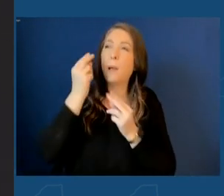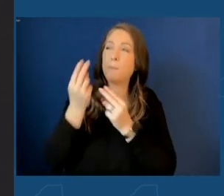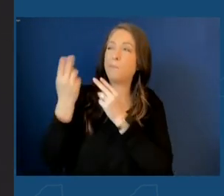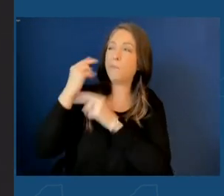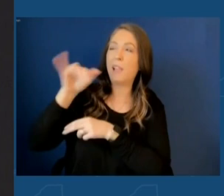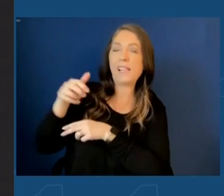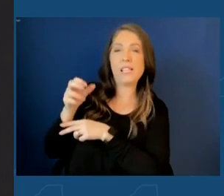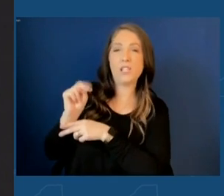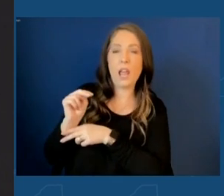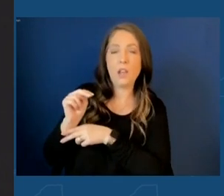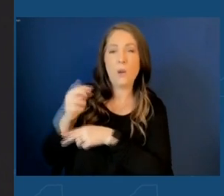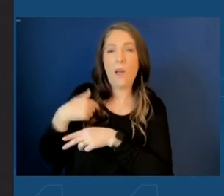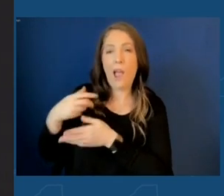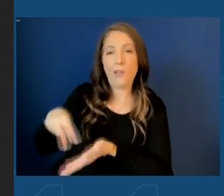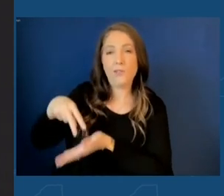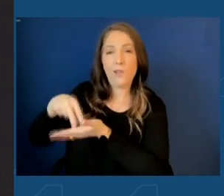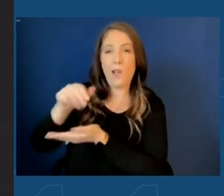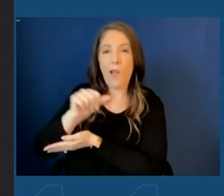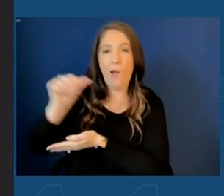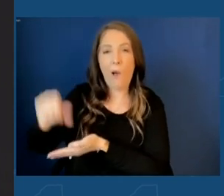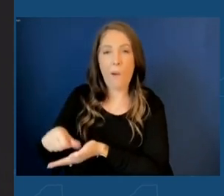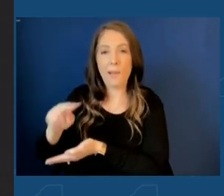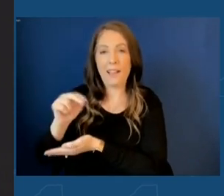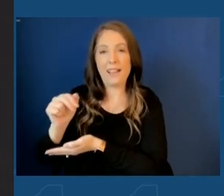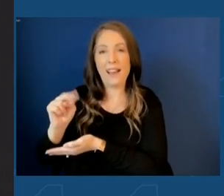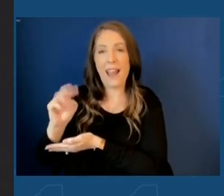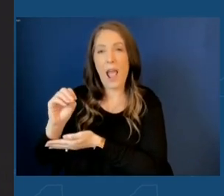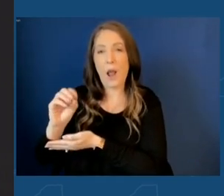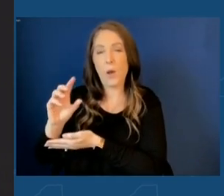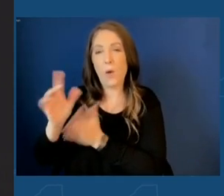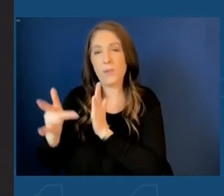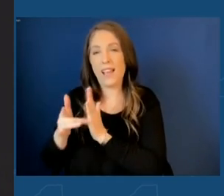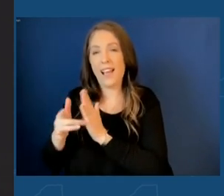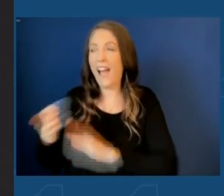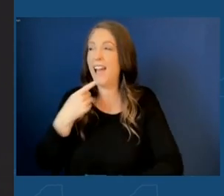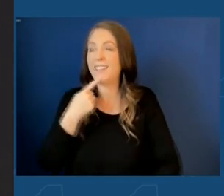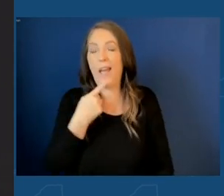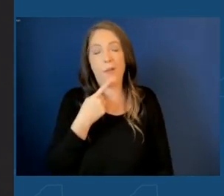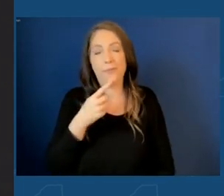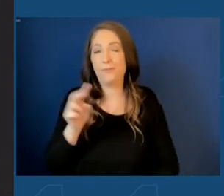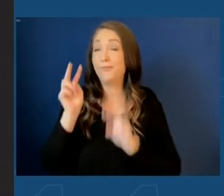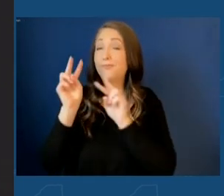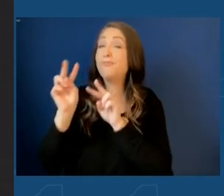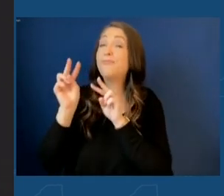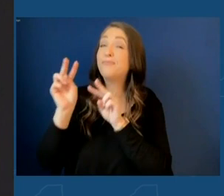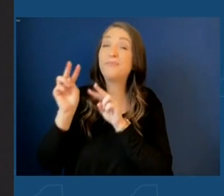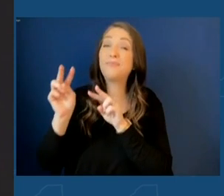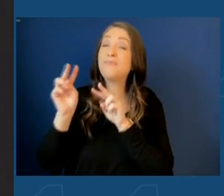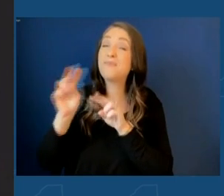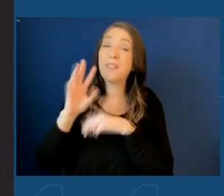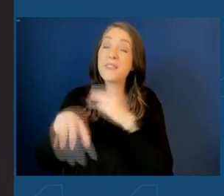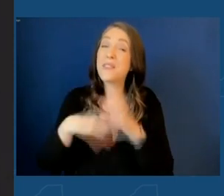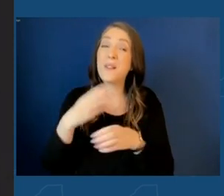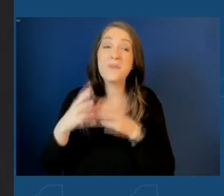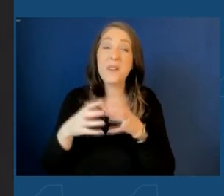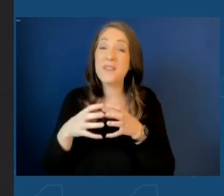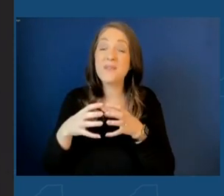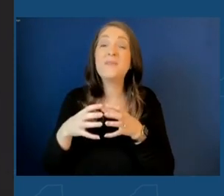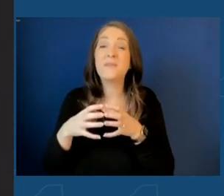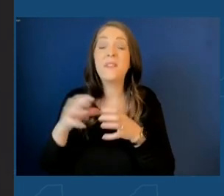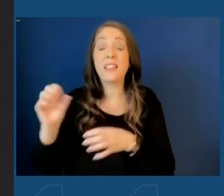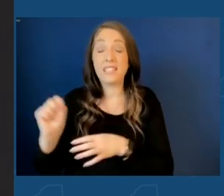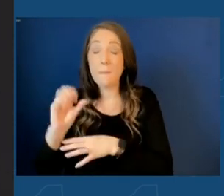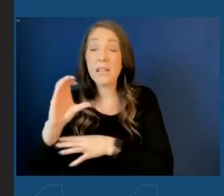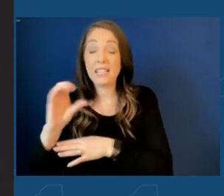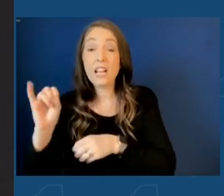Schumer in Albany Nanotech and I said, watch out. Watch out, world. The semiconductor industry